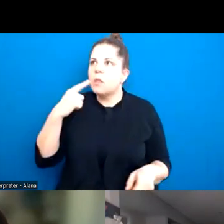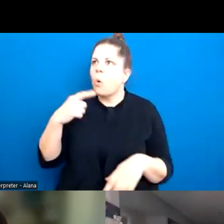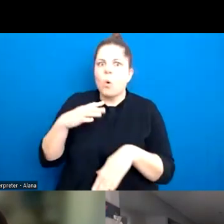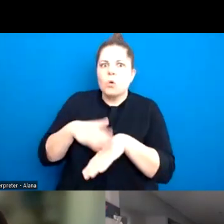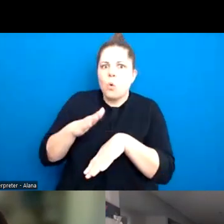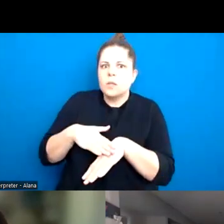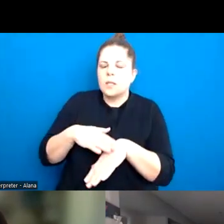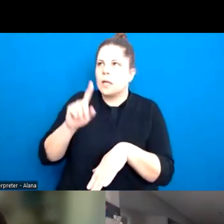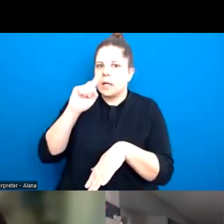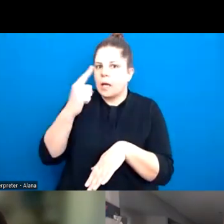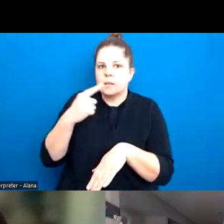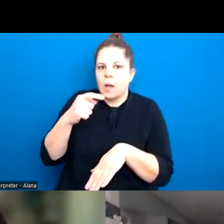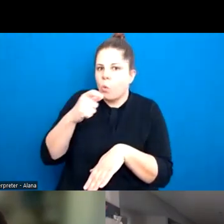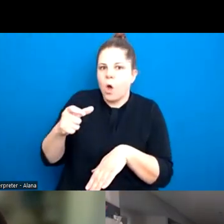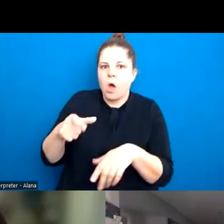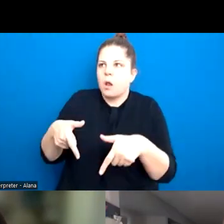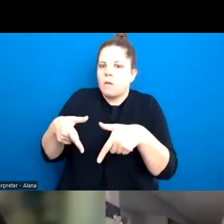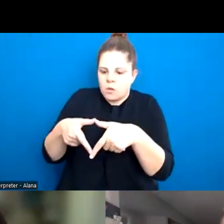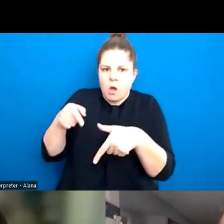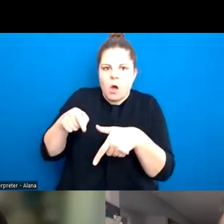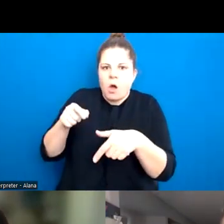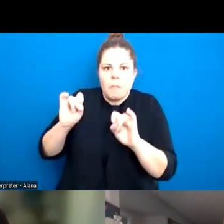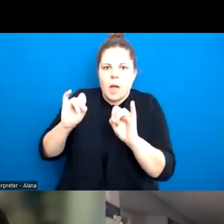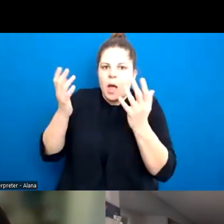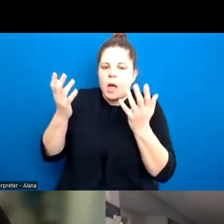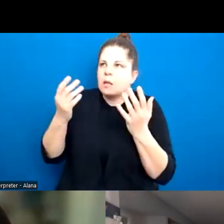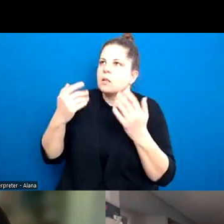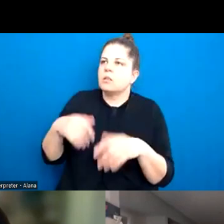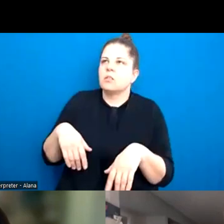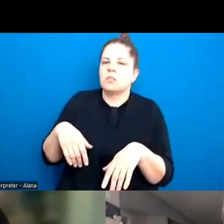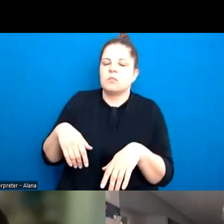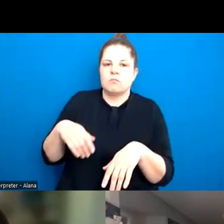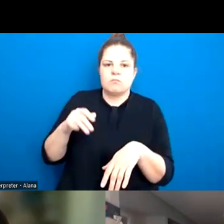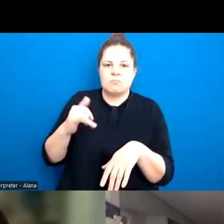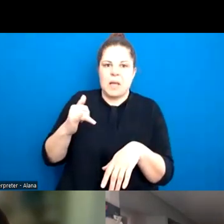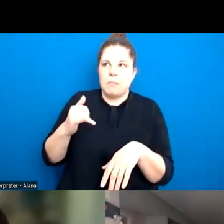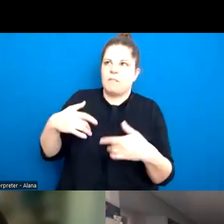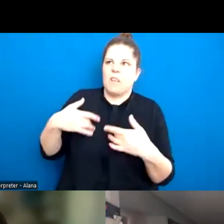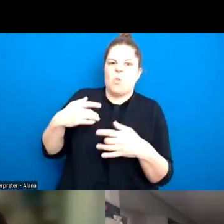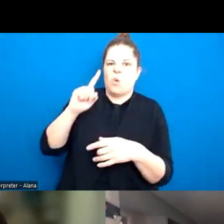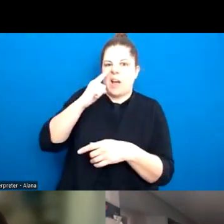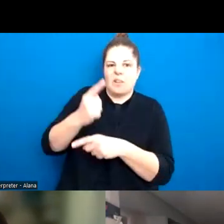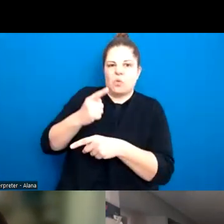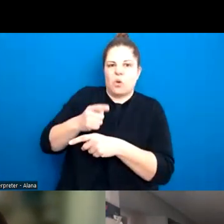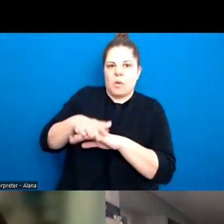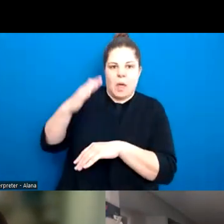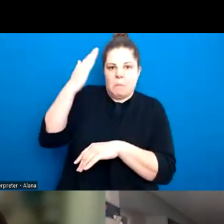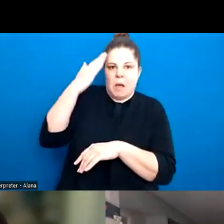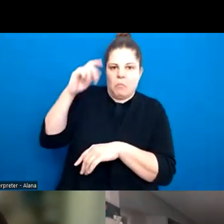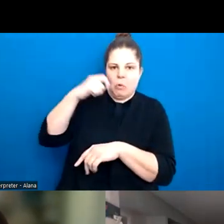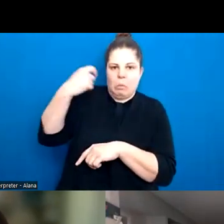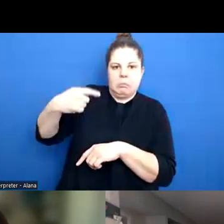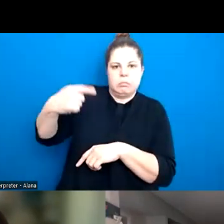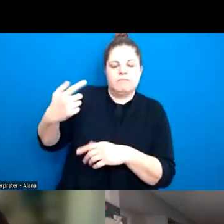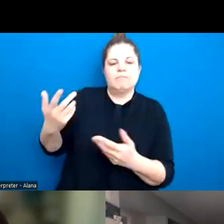was bad, maybe the thing itself was bad and that they couldn't talk about it. Um, so I think from the outset, sort of having a